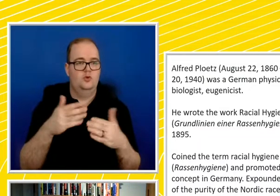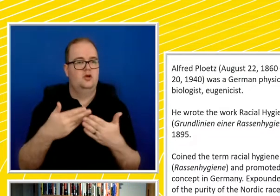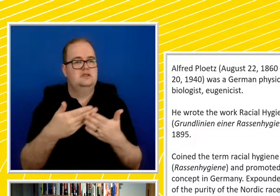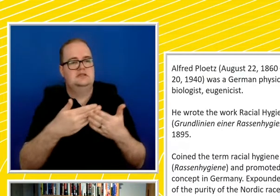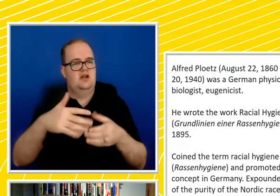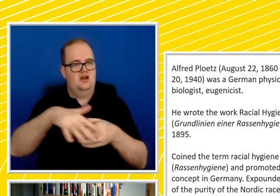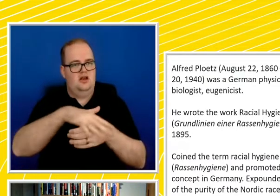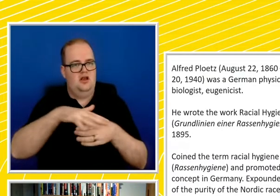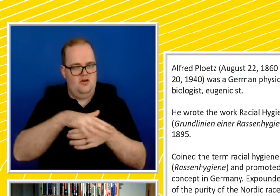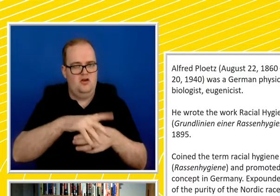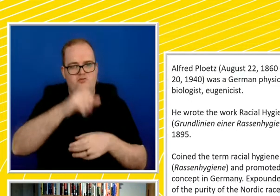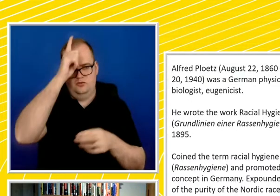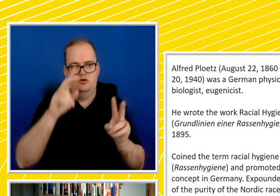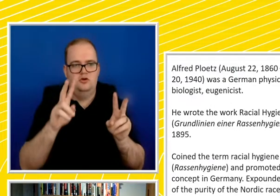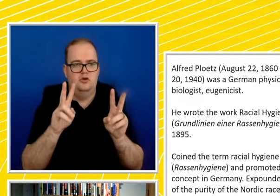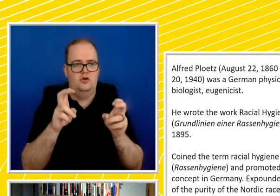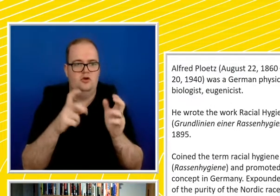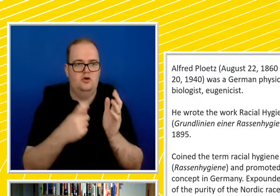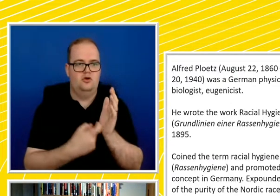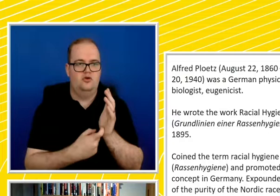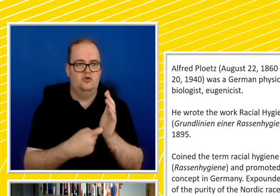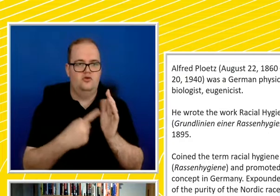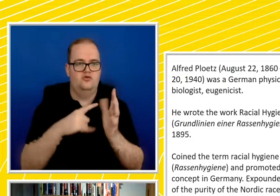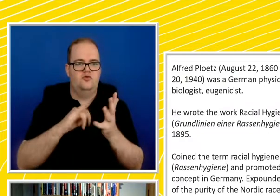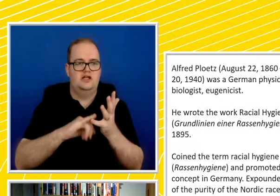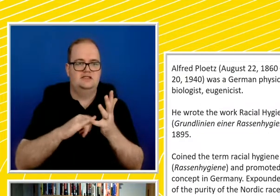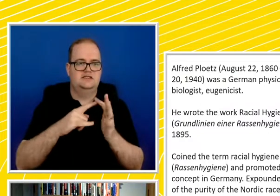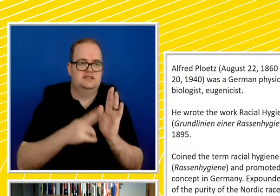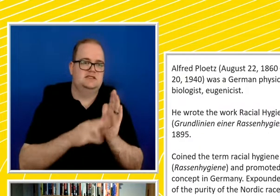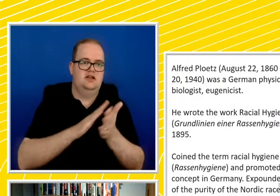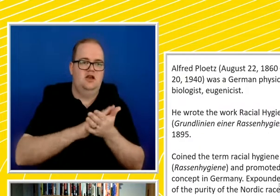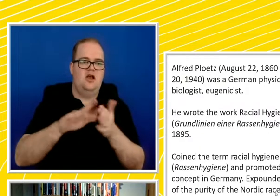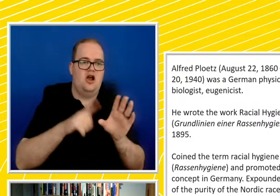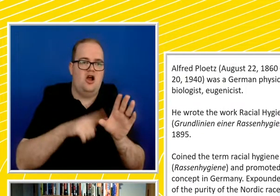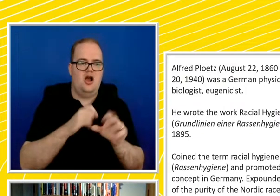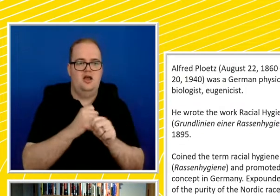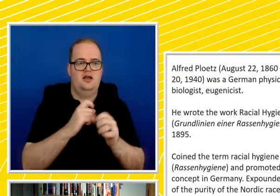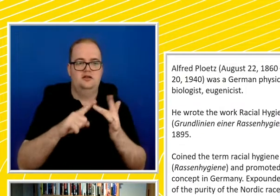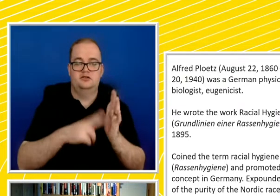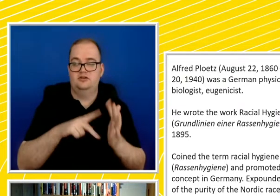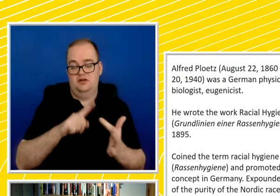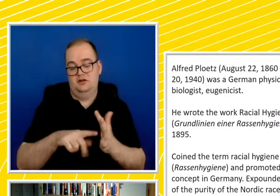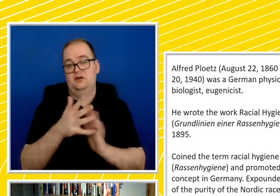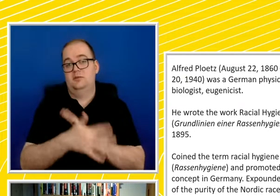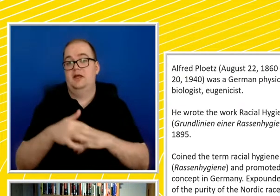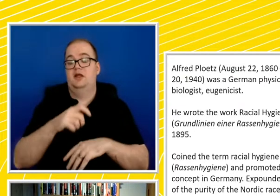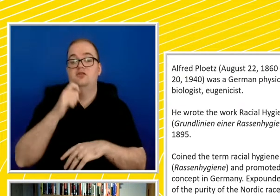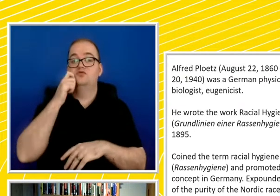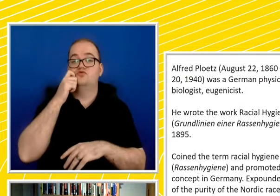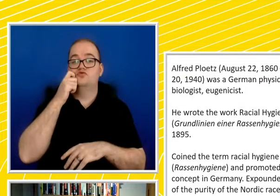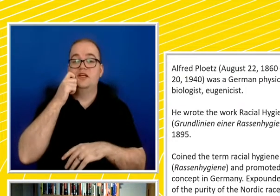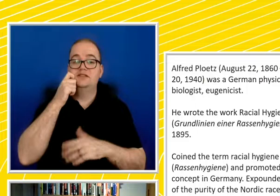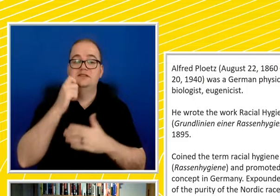particularly Germanic, called Rassenhygiene or race hygiene. And he expounds, once again, the virtues of the purity of the Nordic